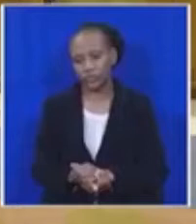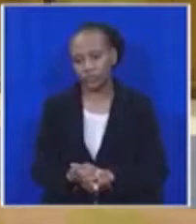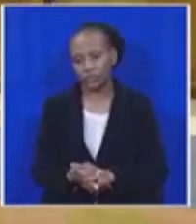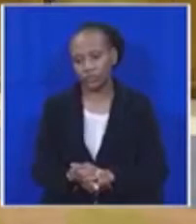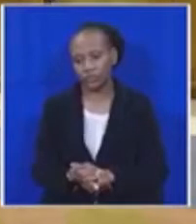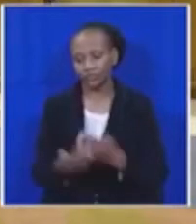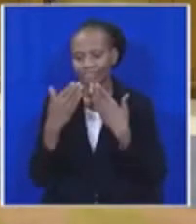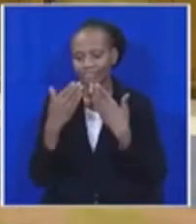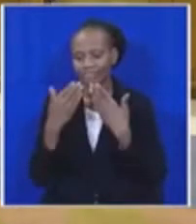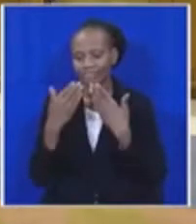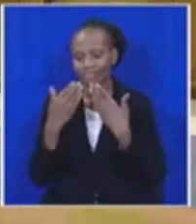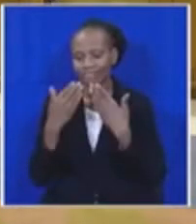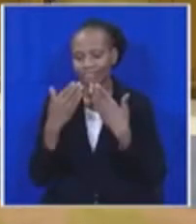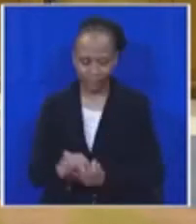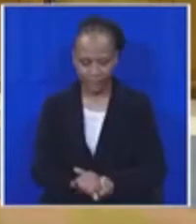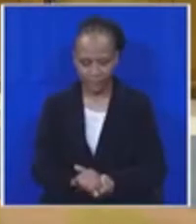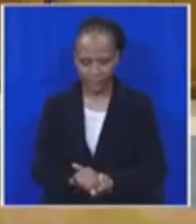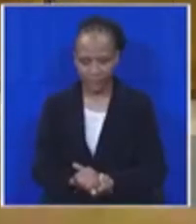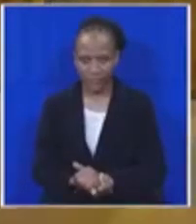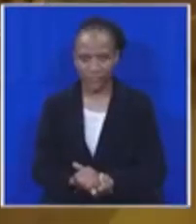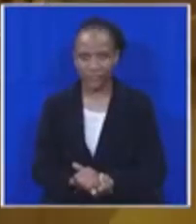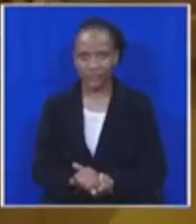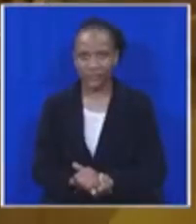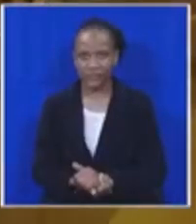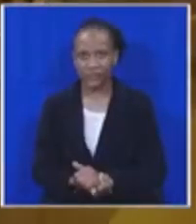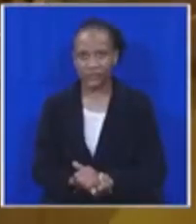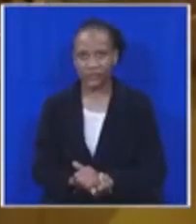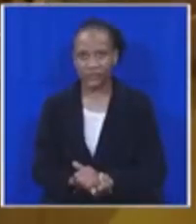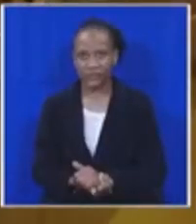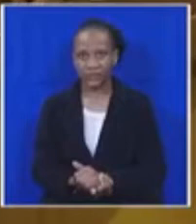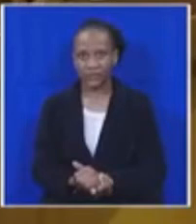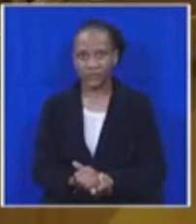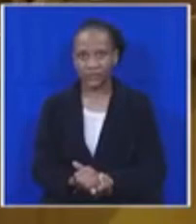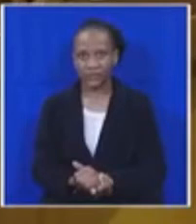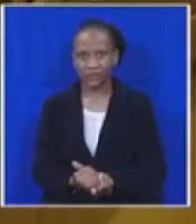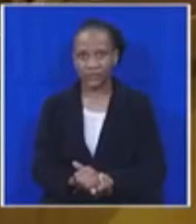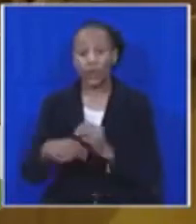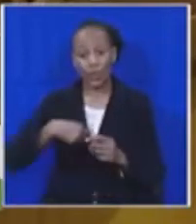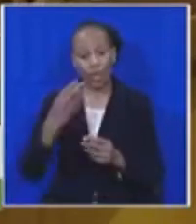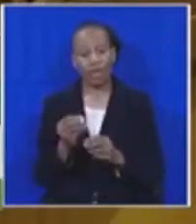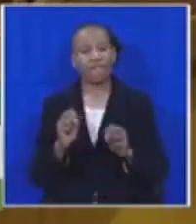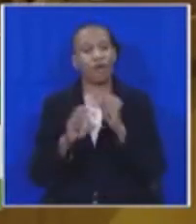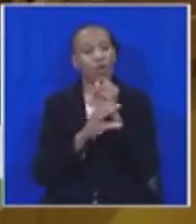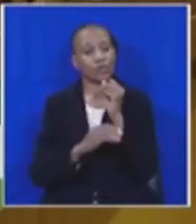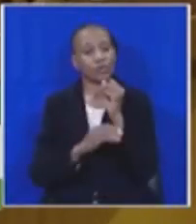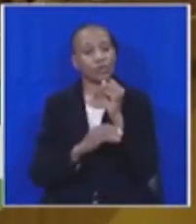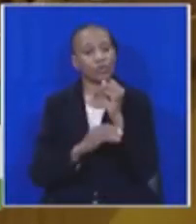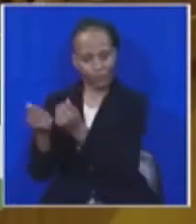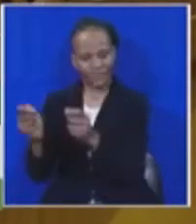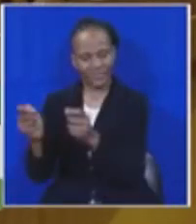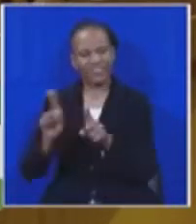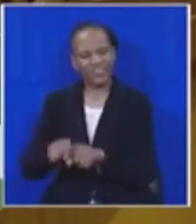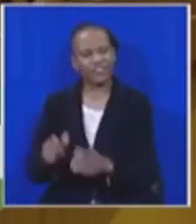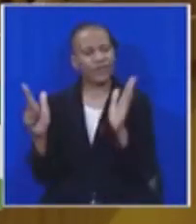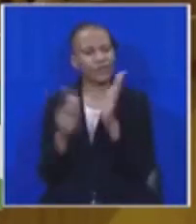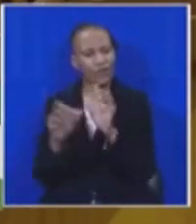Thank you, J. Person. Our independent judiciary is acclaimed worldwide with our constitutional court and other jurisprudence studied by